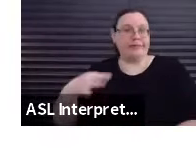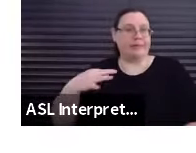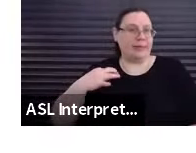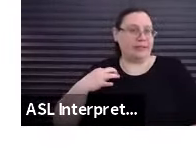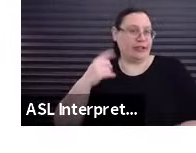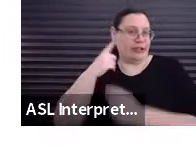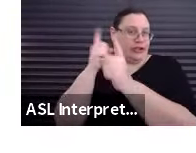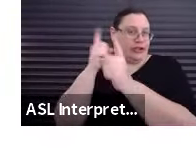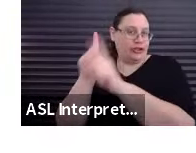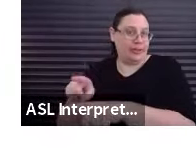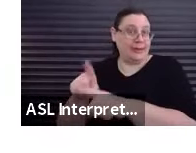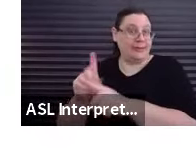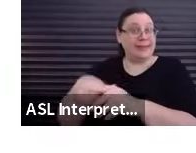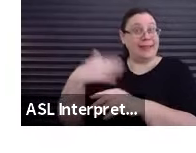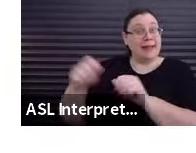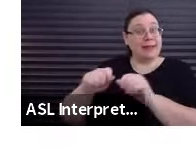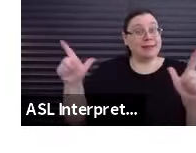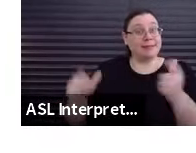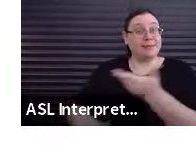Next slide, please.